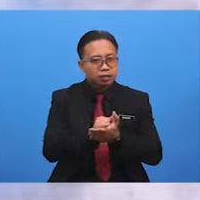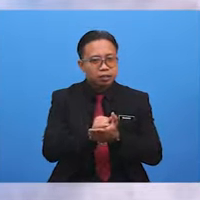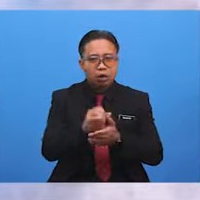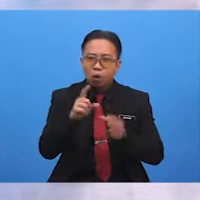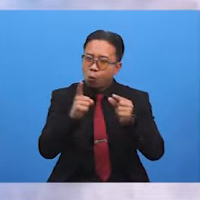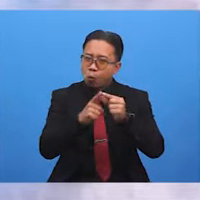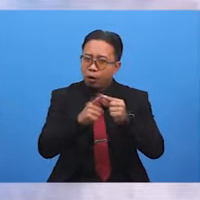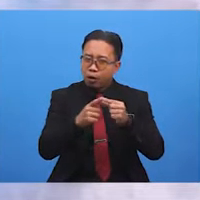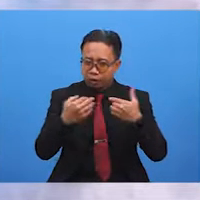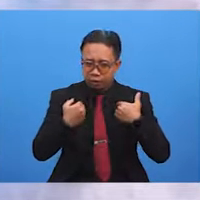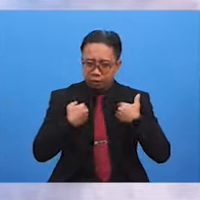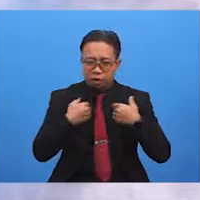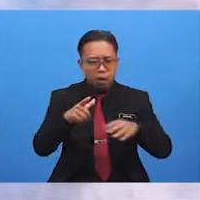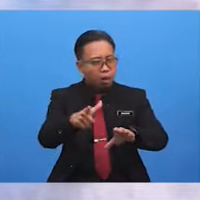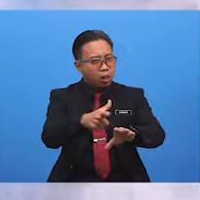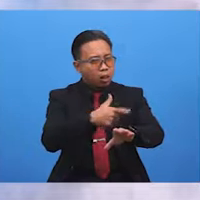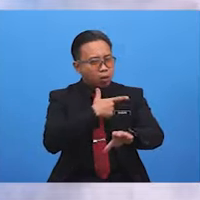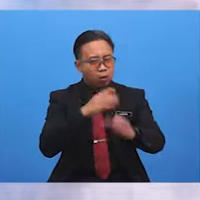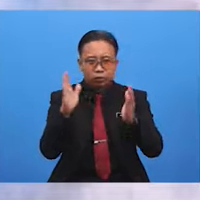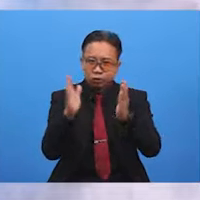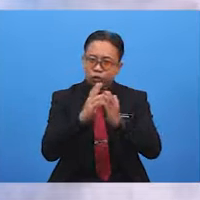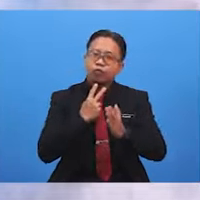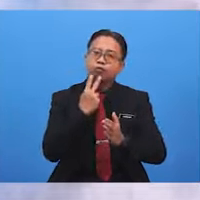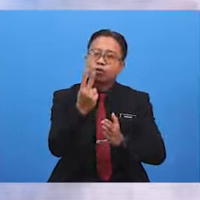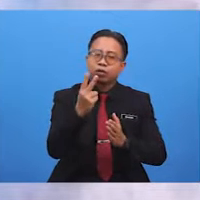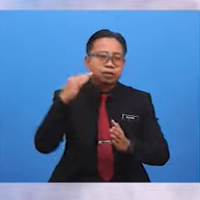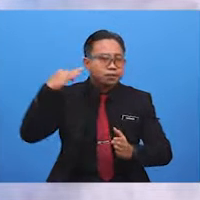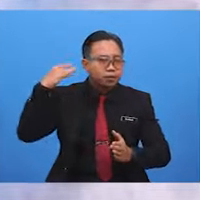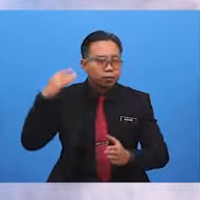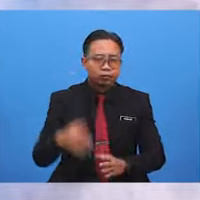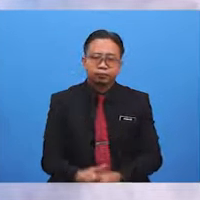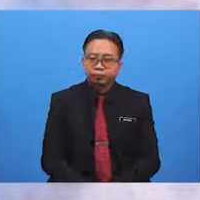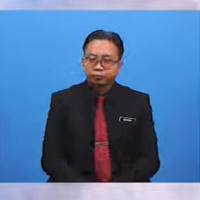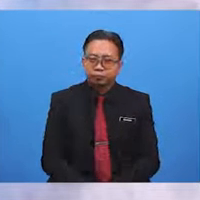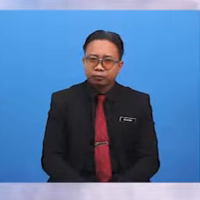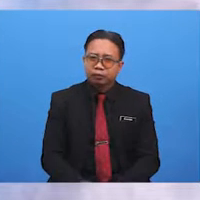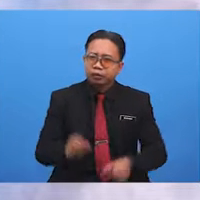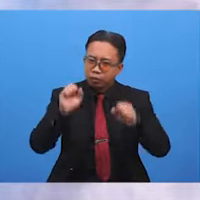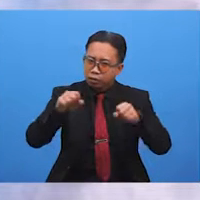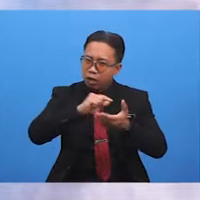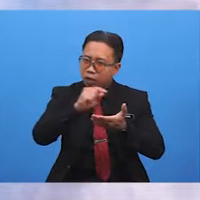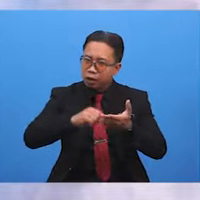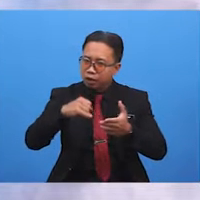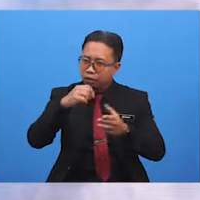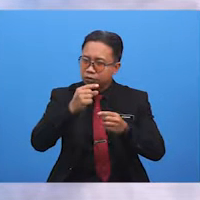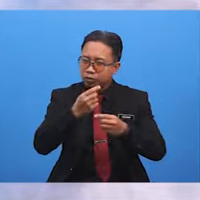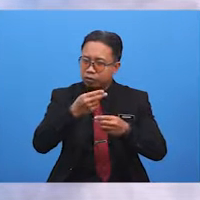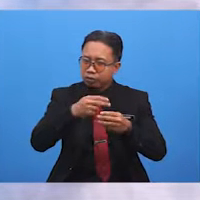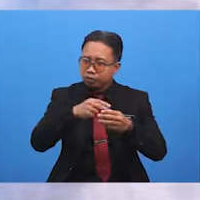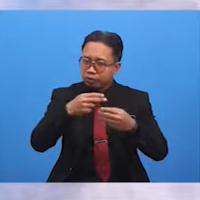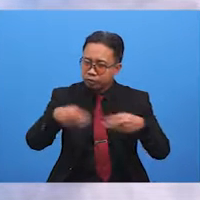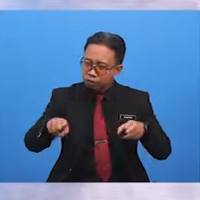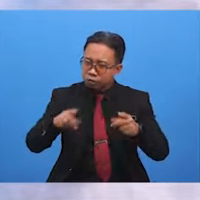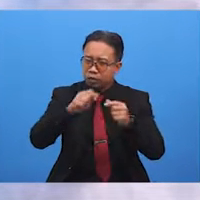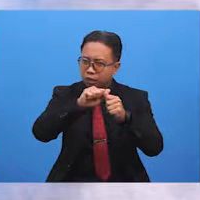either contain the long or the short vowel sounds. Could you write the missing letters